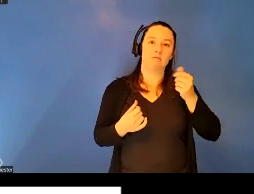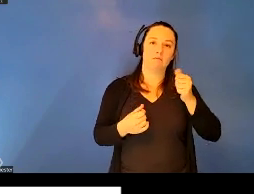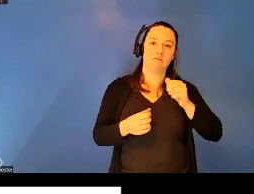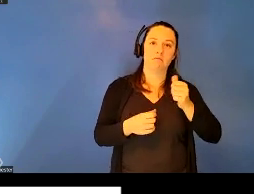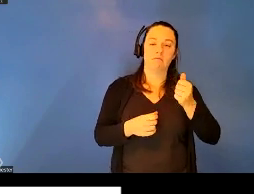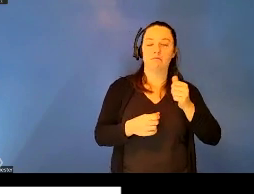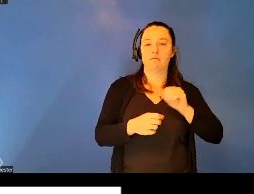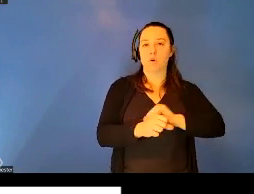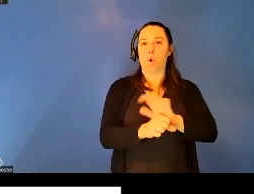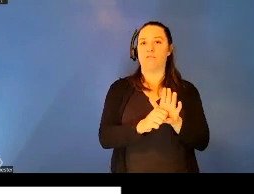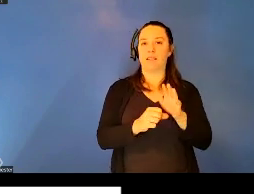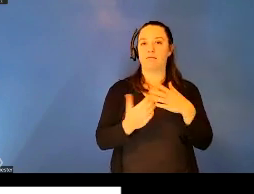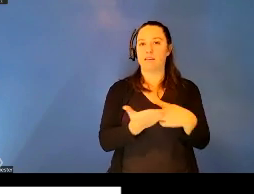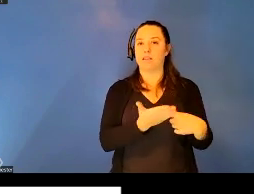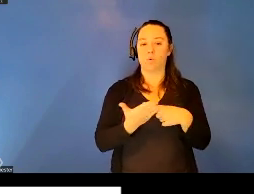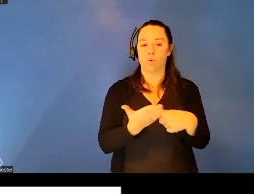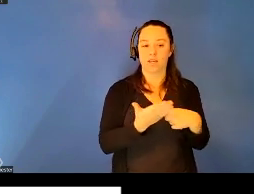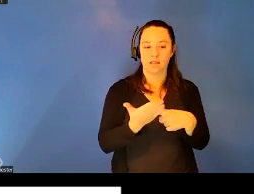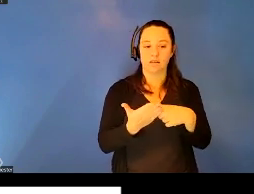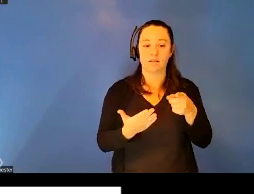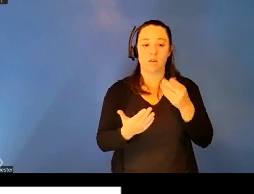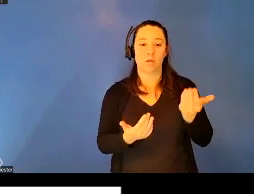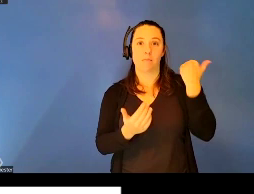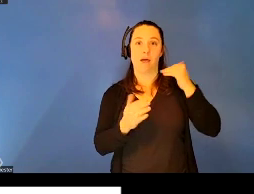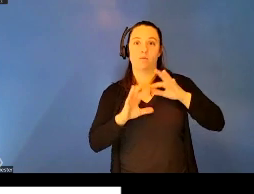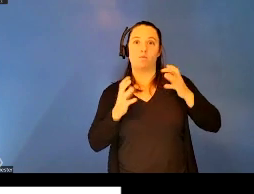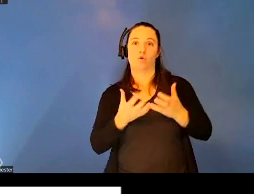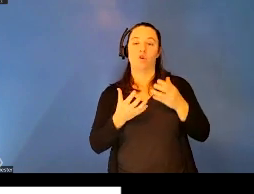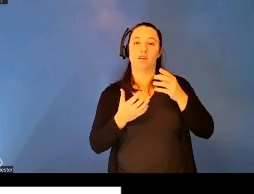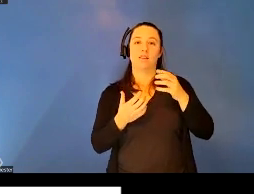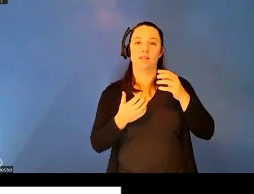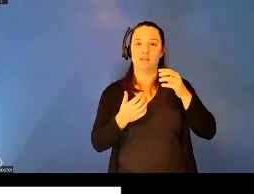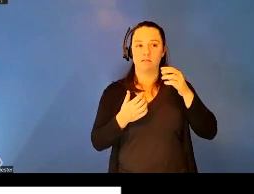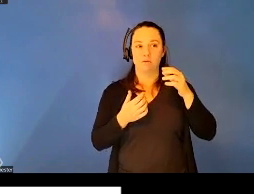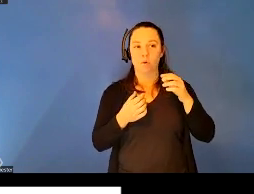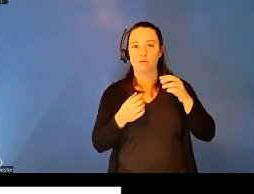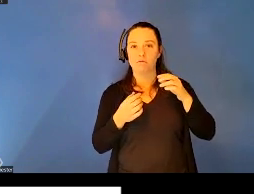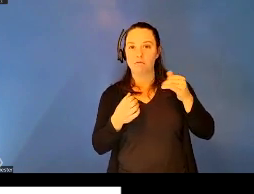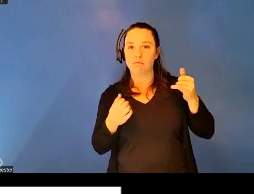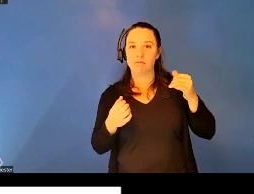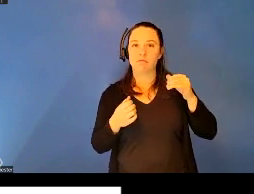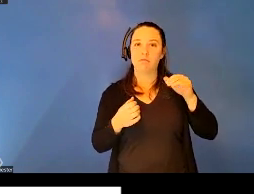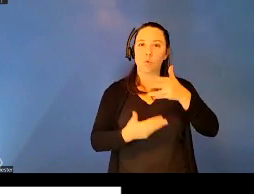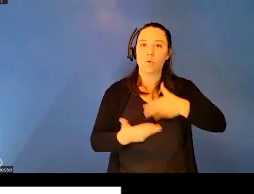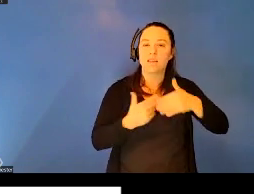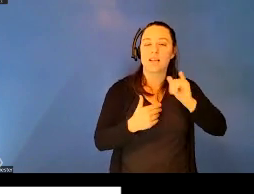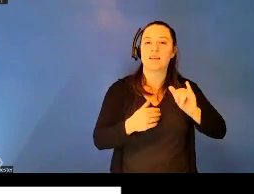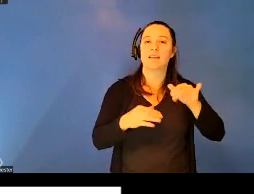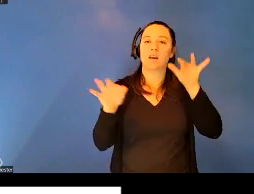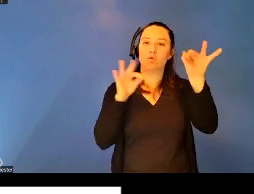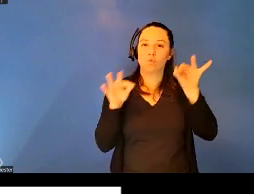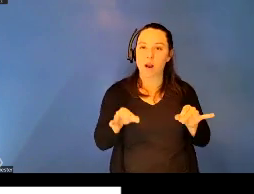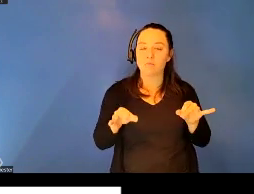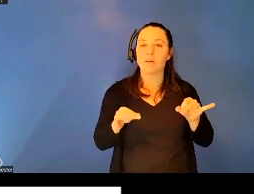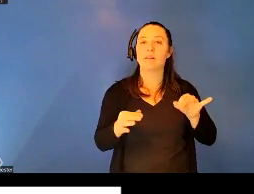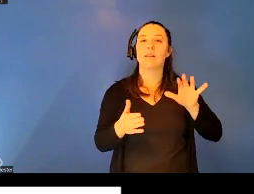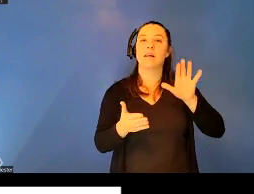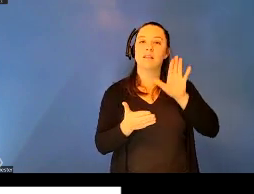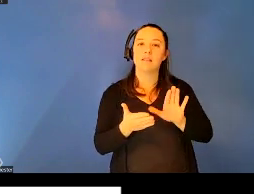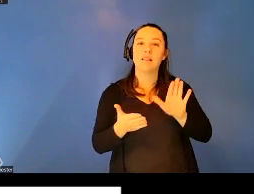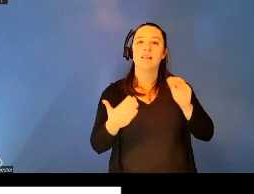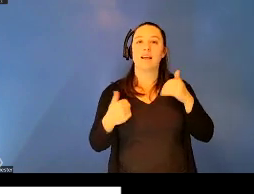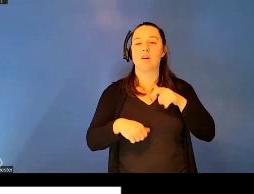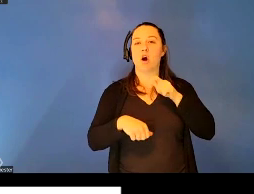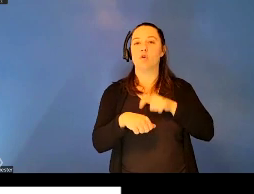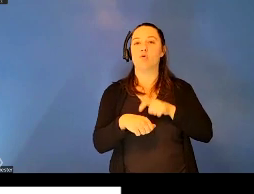testament to this. The past worlds described, that I've described perhaps bear less of a chronological relationship to our current